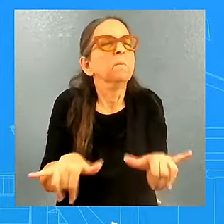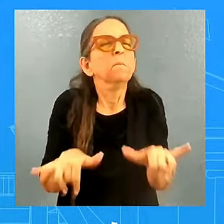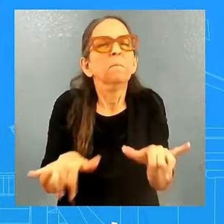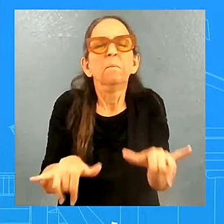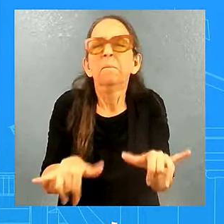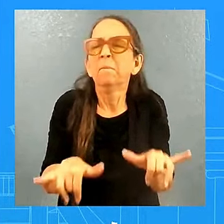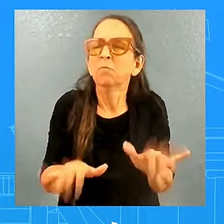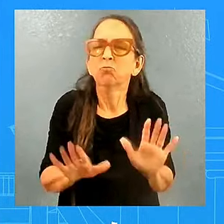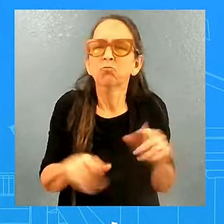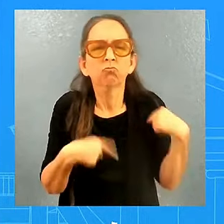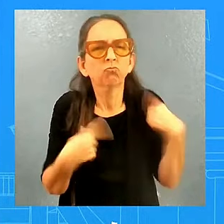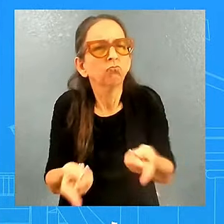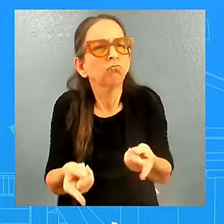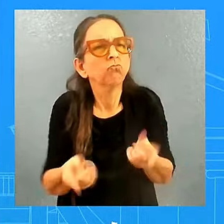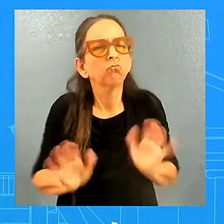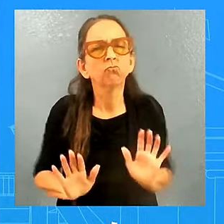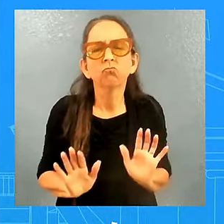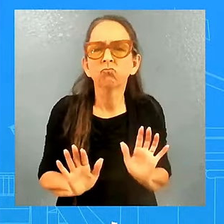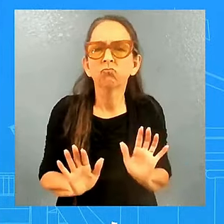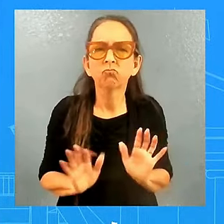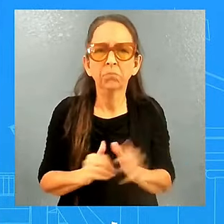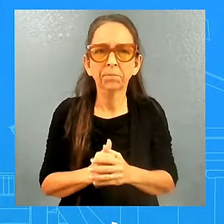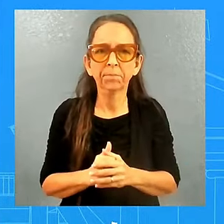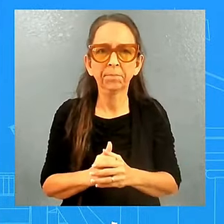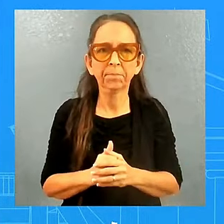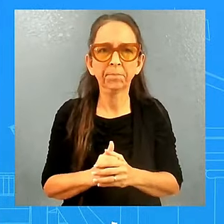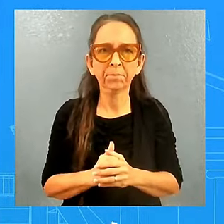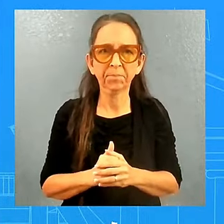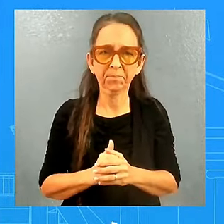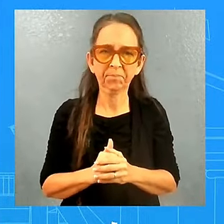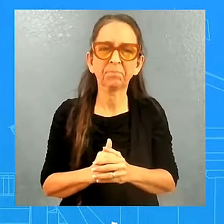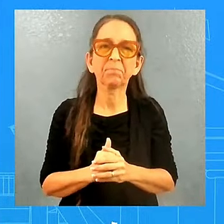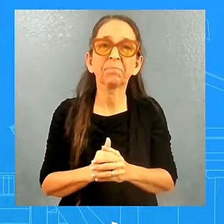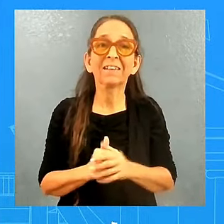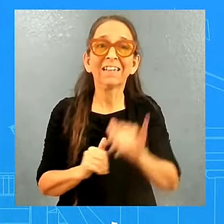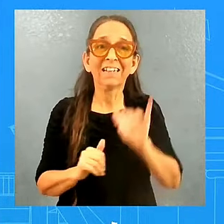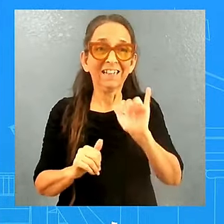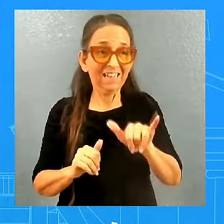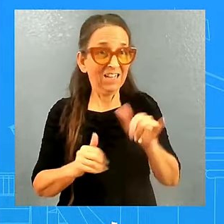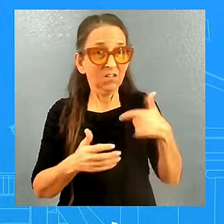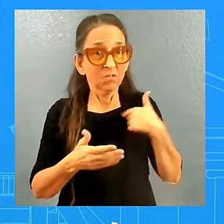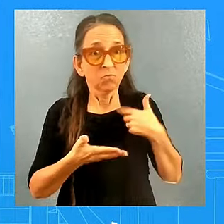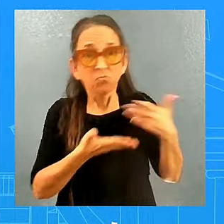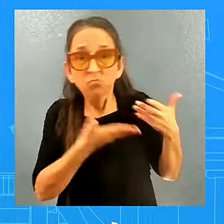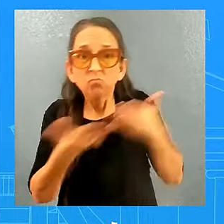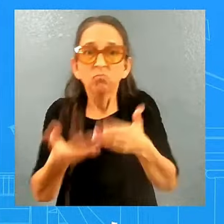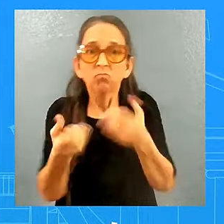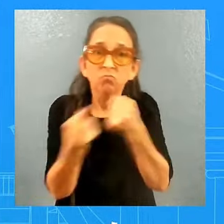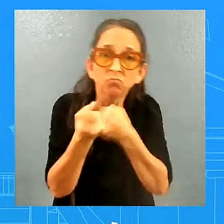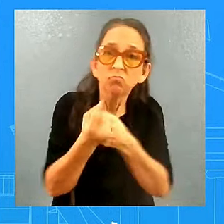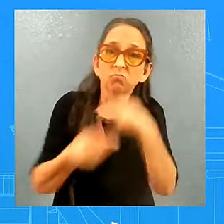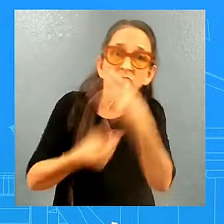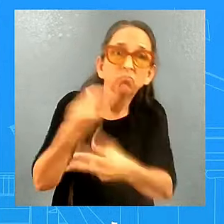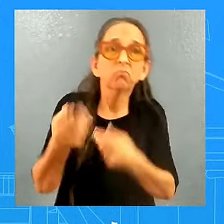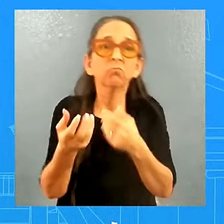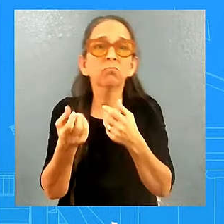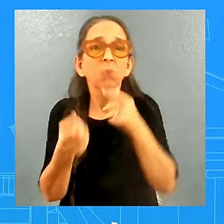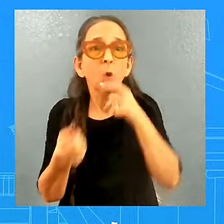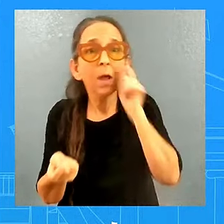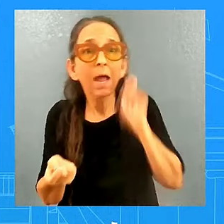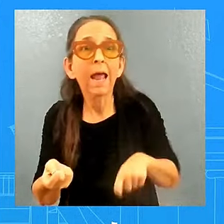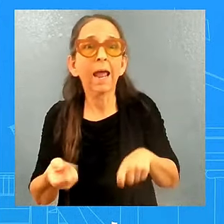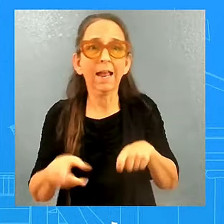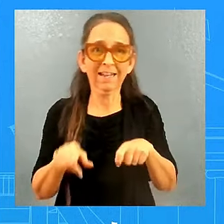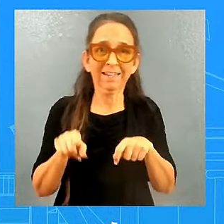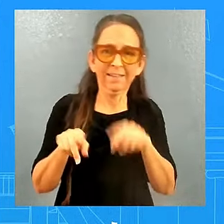we're going to surging that aid to Ukraine. We're going to continue to make sure that they have the strongest,